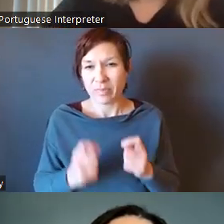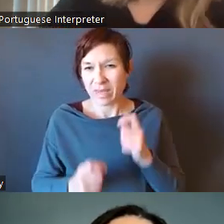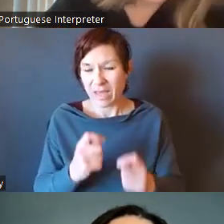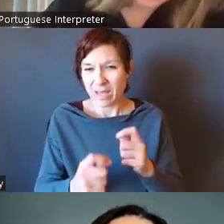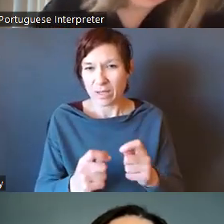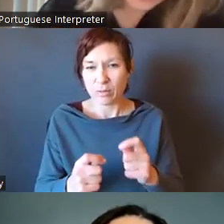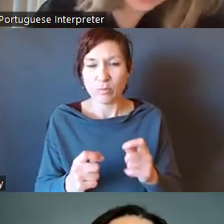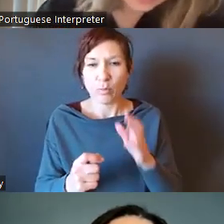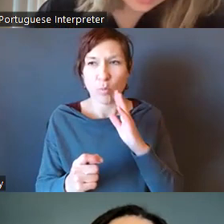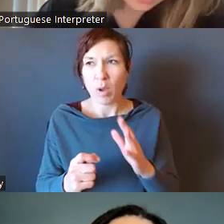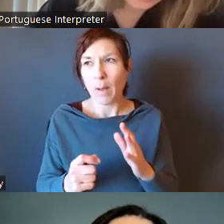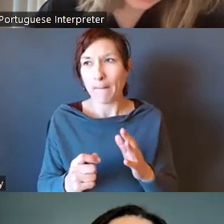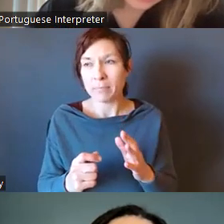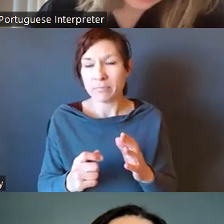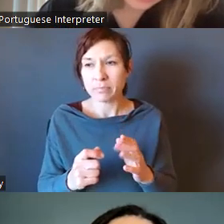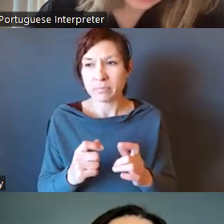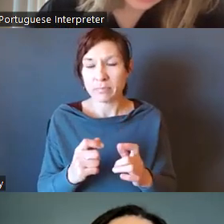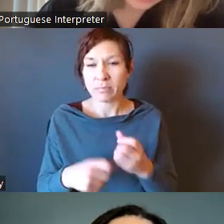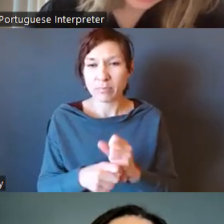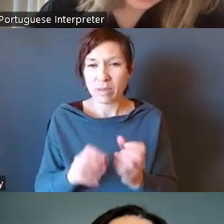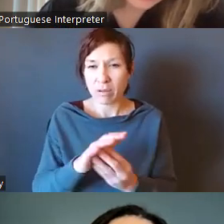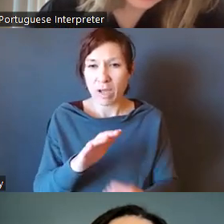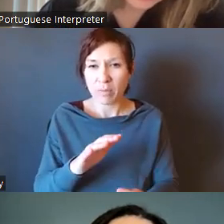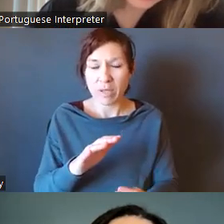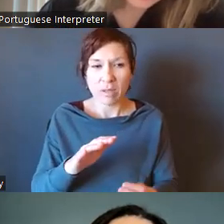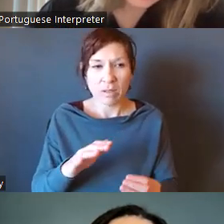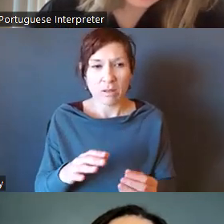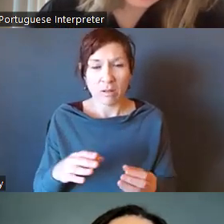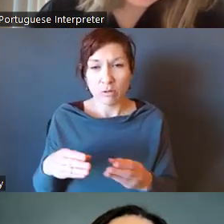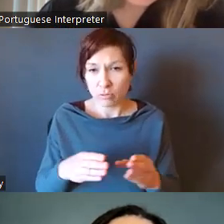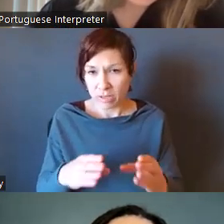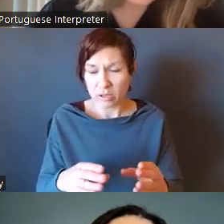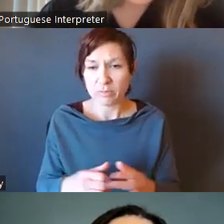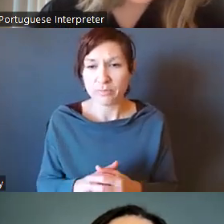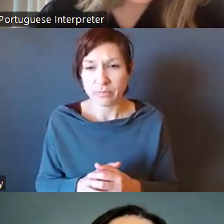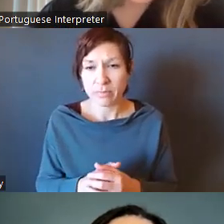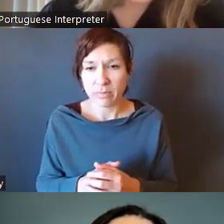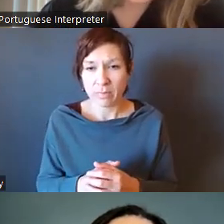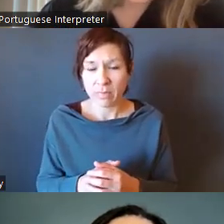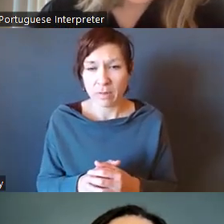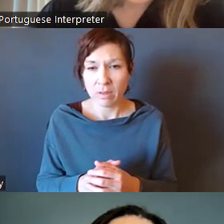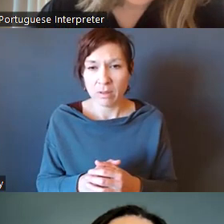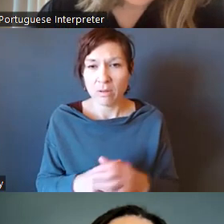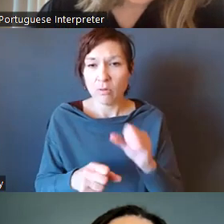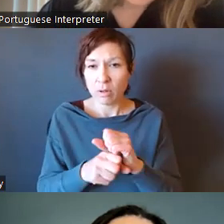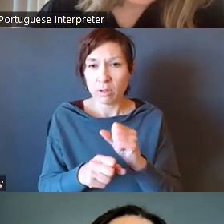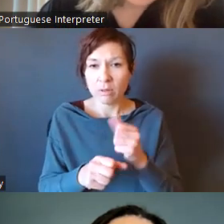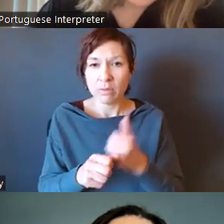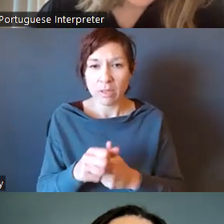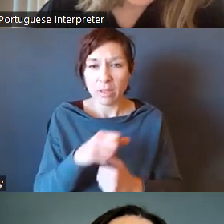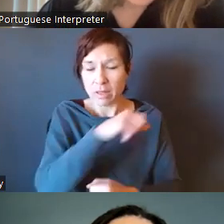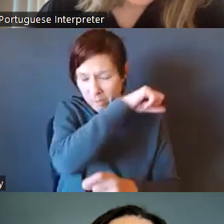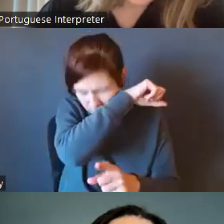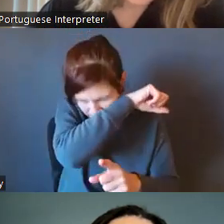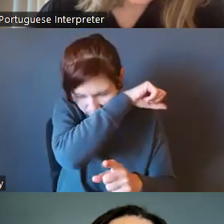of the strategy. We would be working with each of the agencies to see what